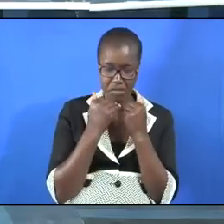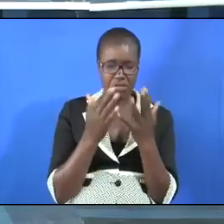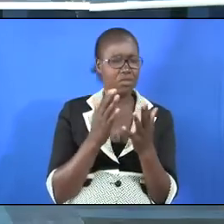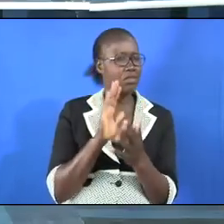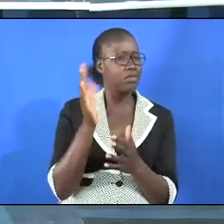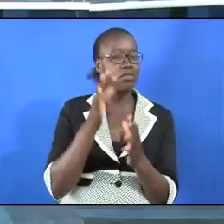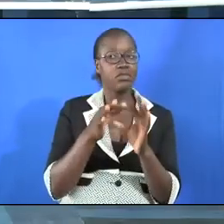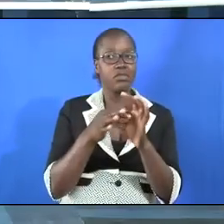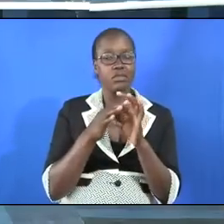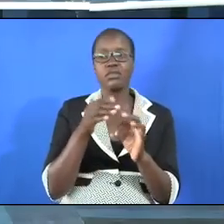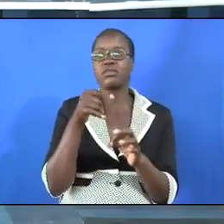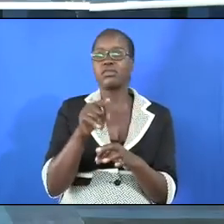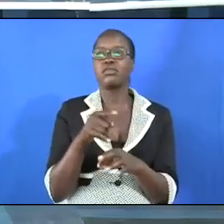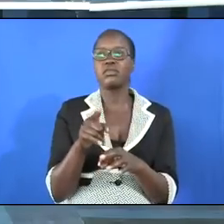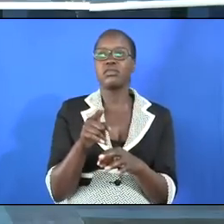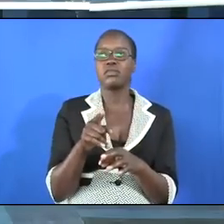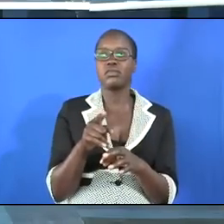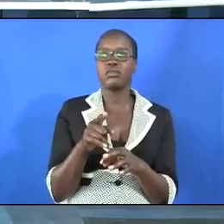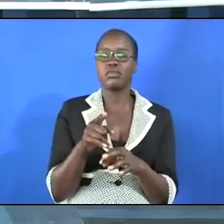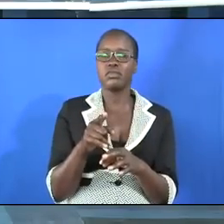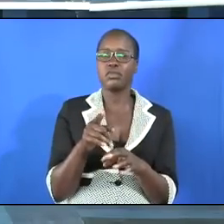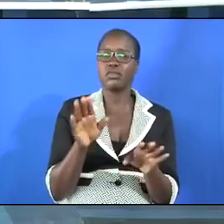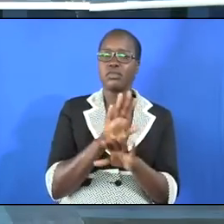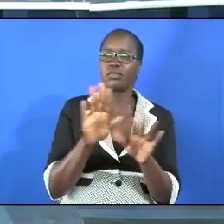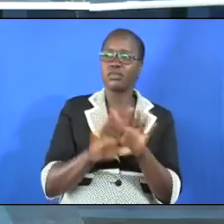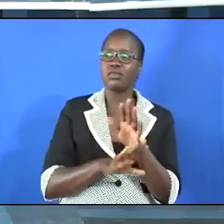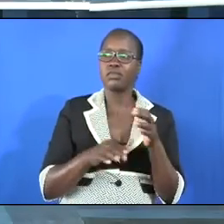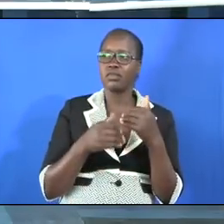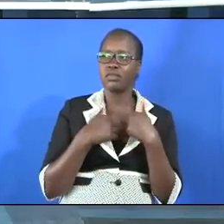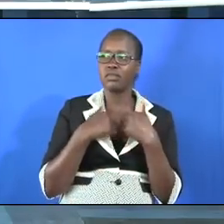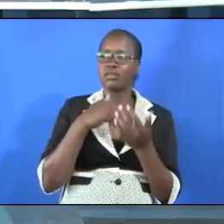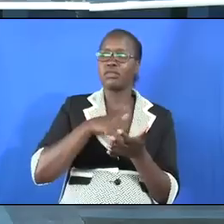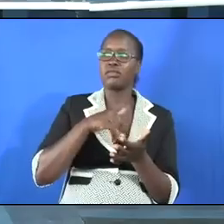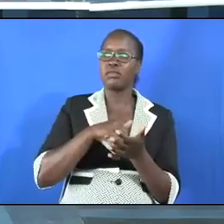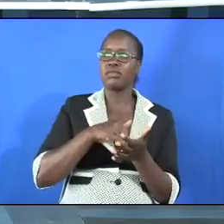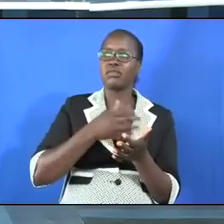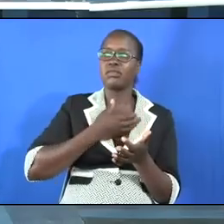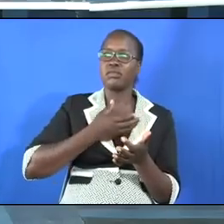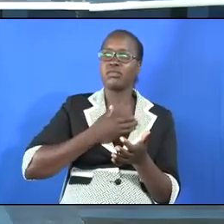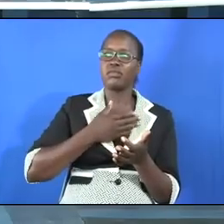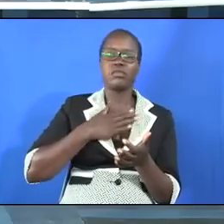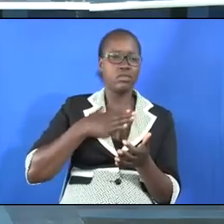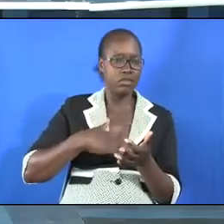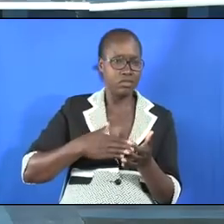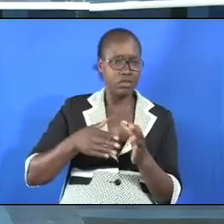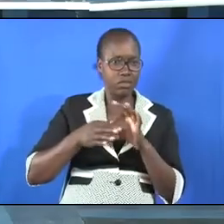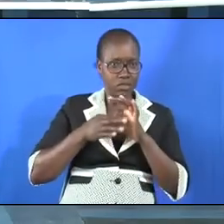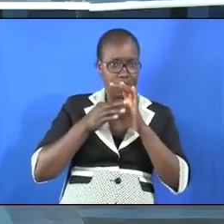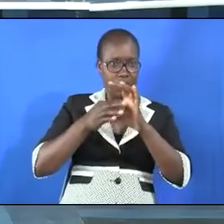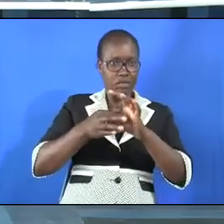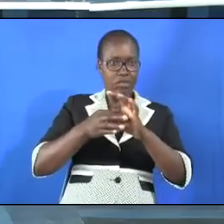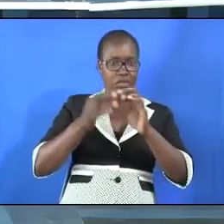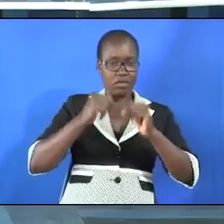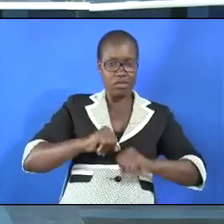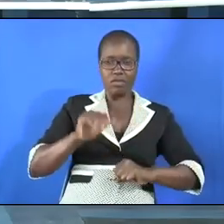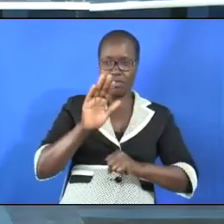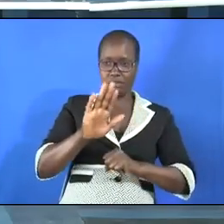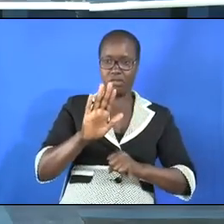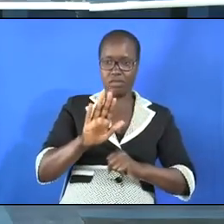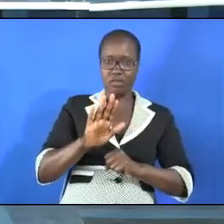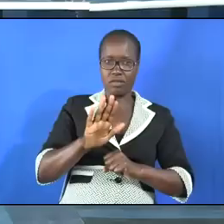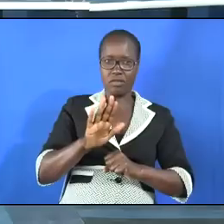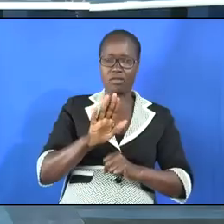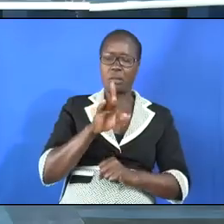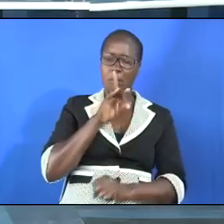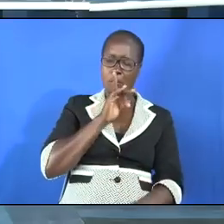to yourself. Everything that you had including your own body belonged to your master. You had